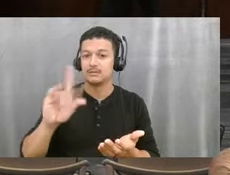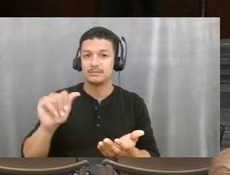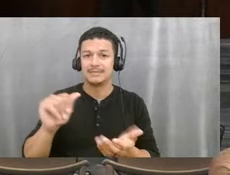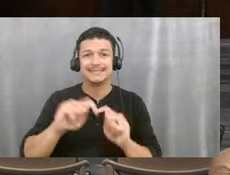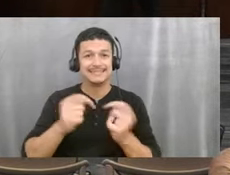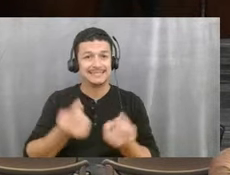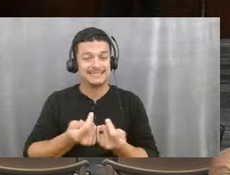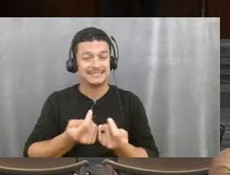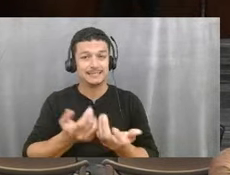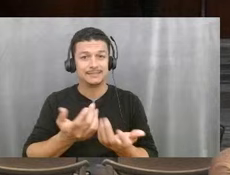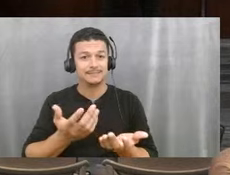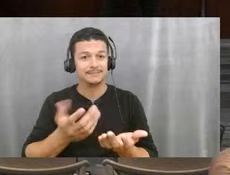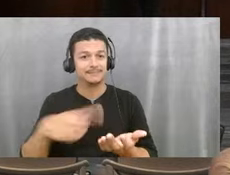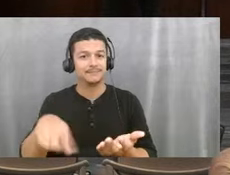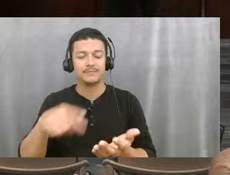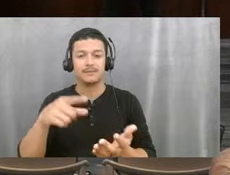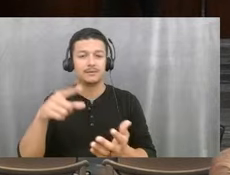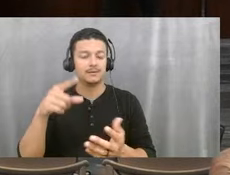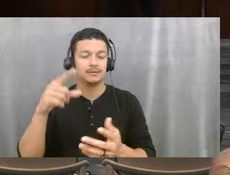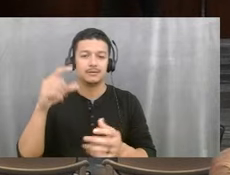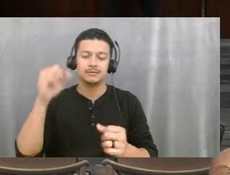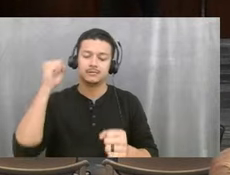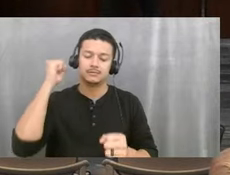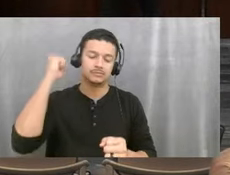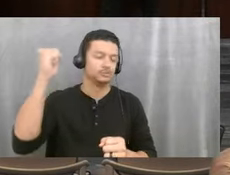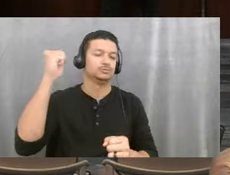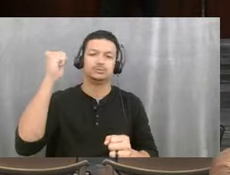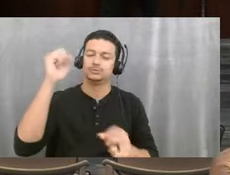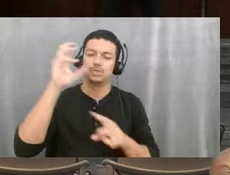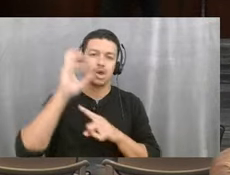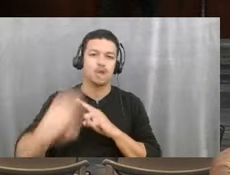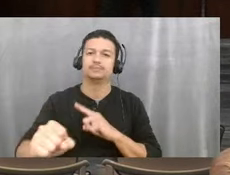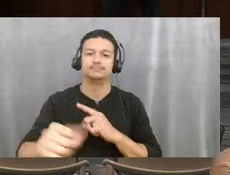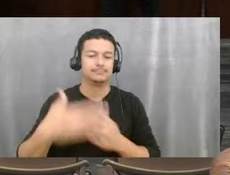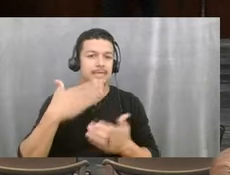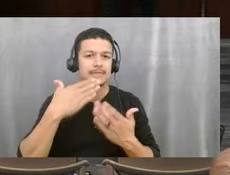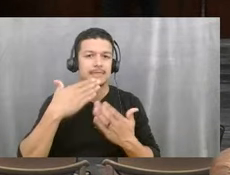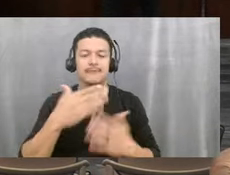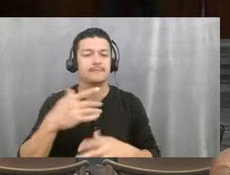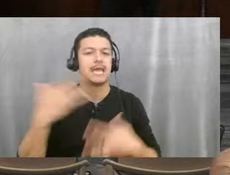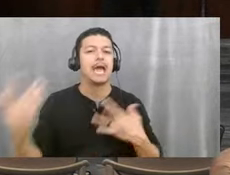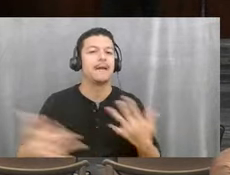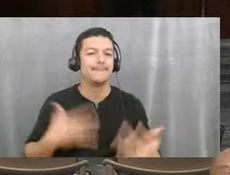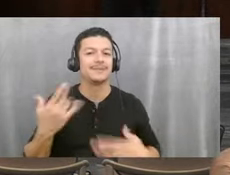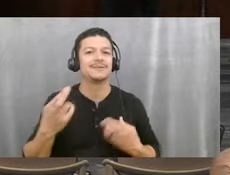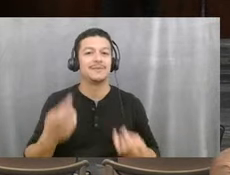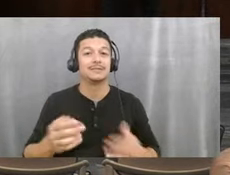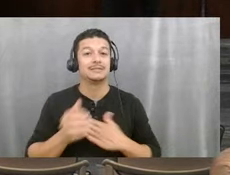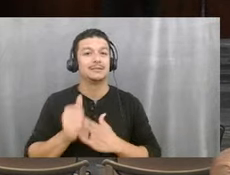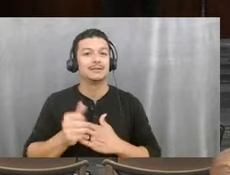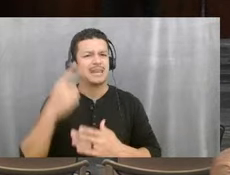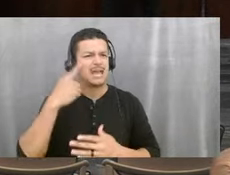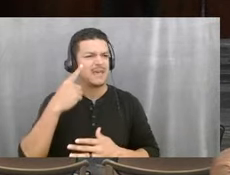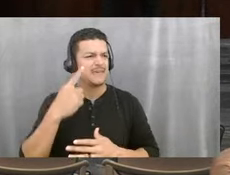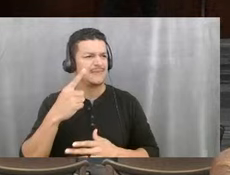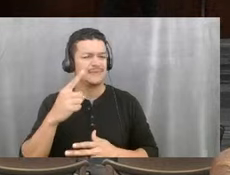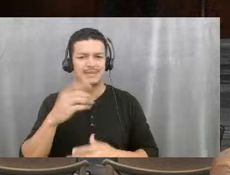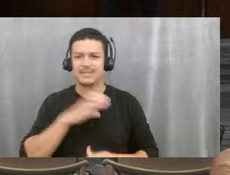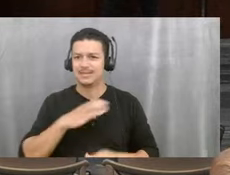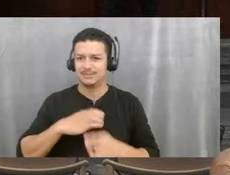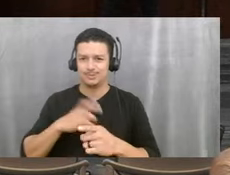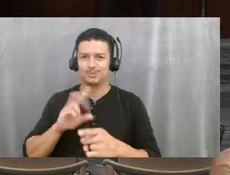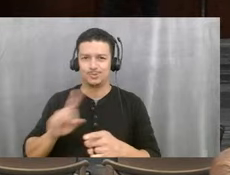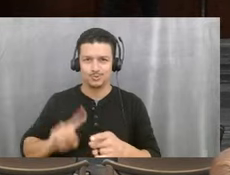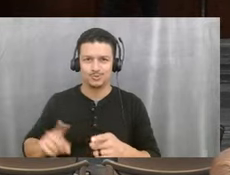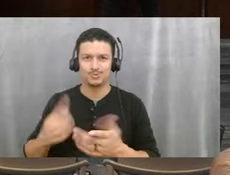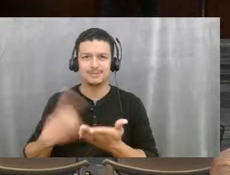uh, y'all crush it. Thank you for this. Uh, very excited about the resource guide. I think that was something that commissioner Cruz had brought up as well. So good job with